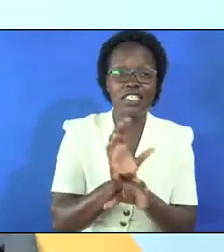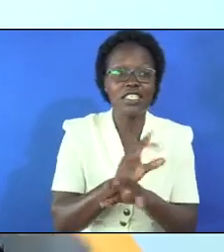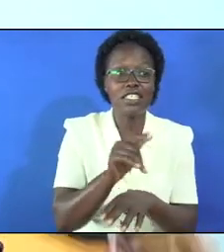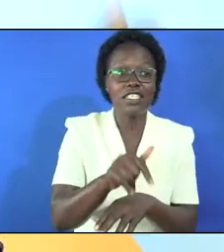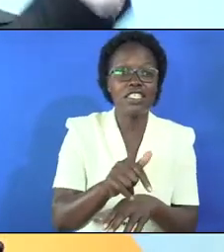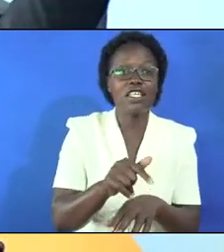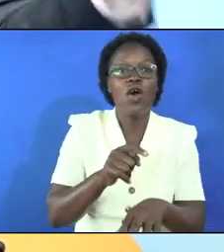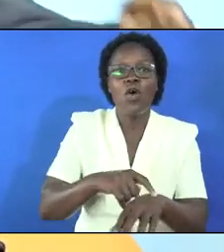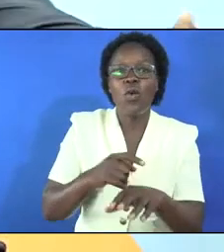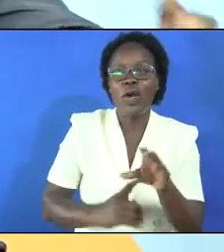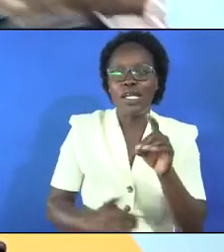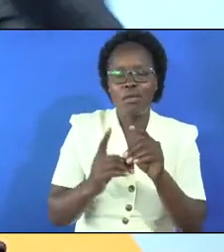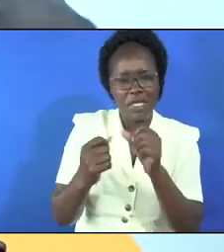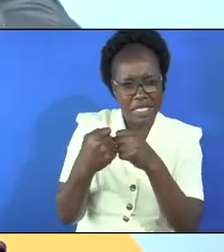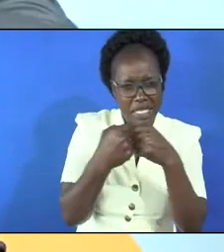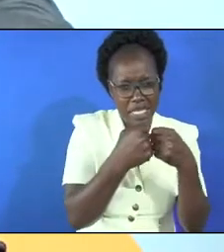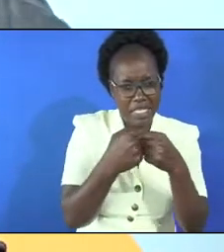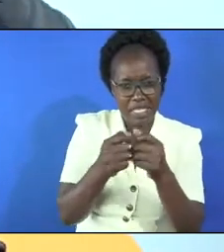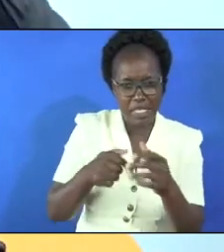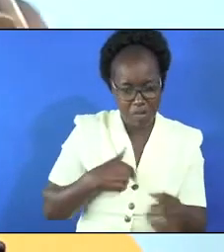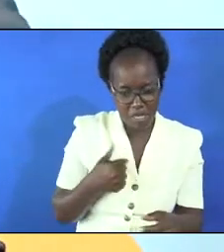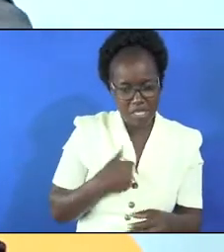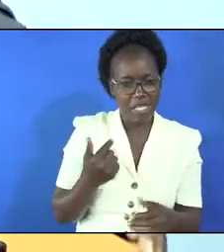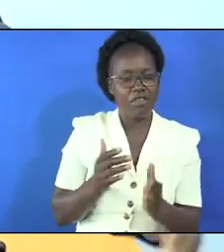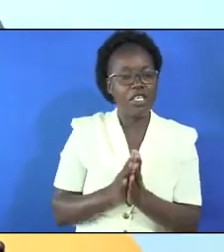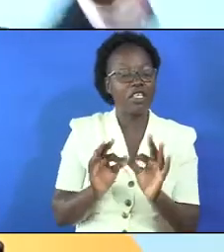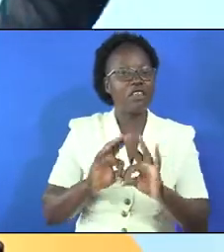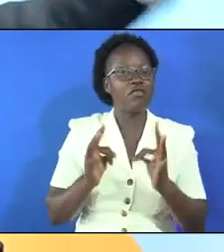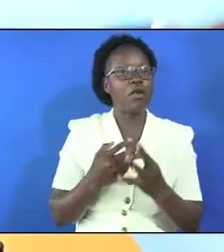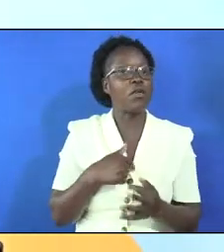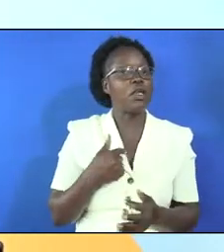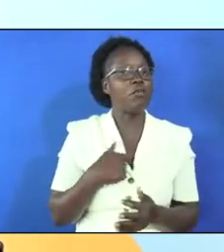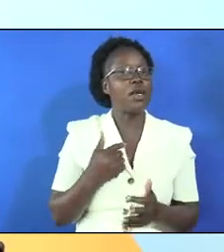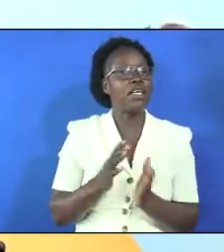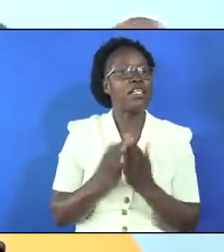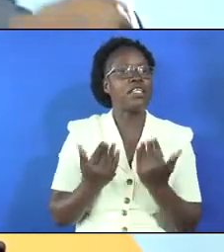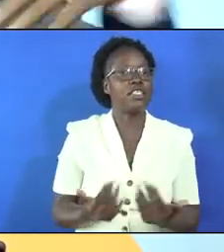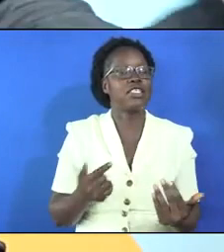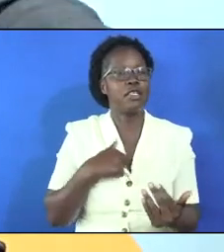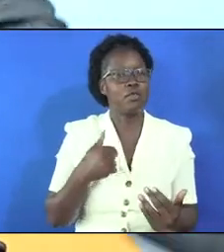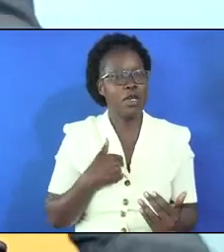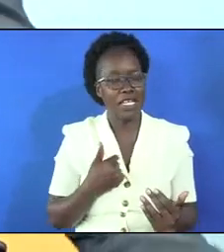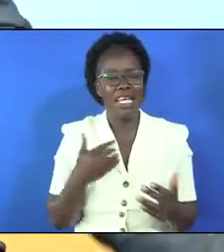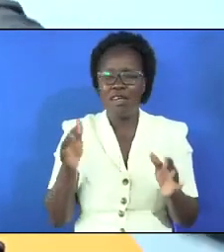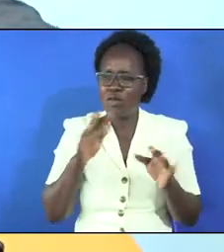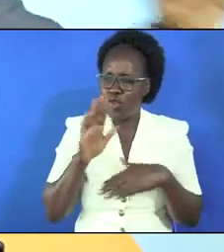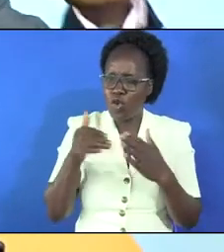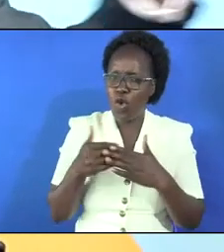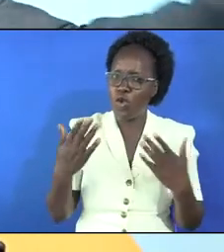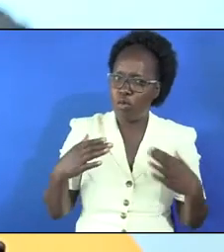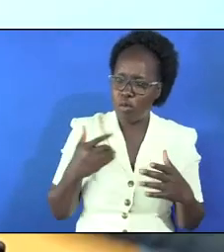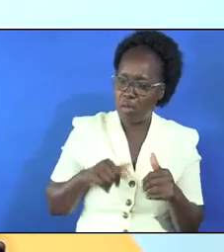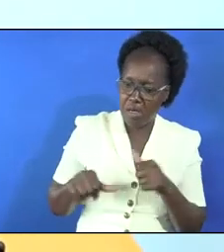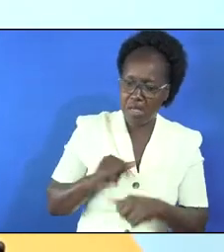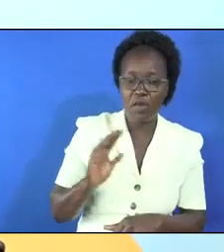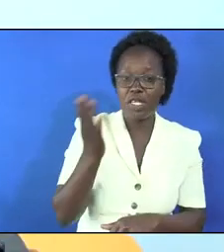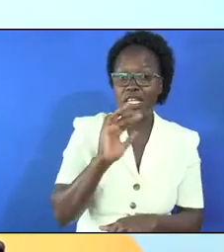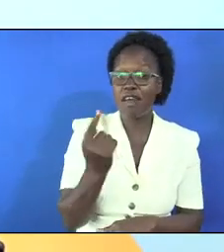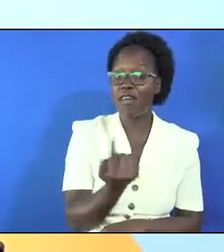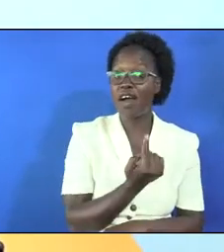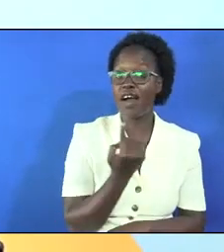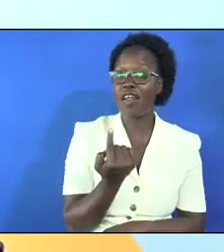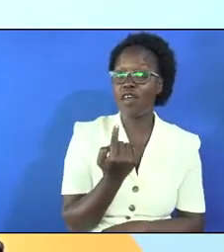that even when i meet challenges in myself and in my family and with my children and with everyone we are never